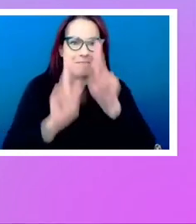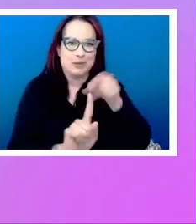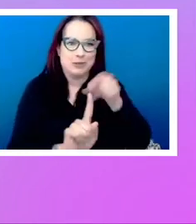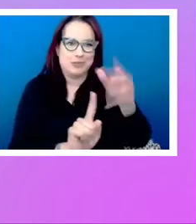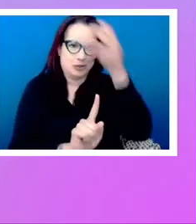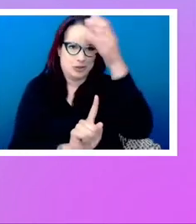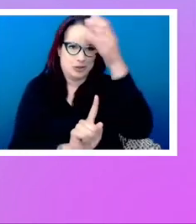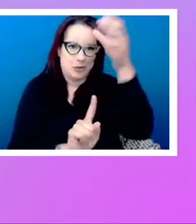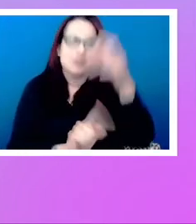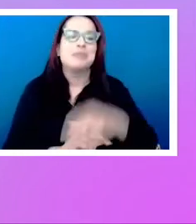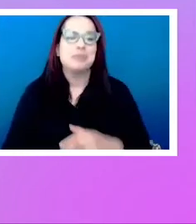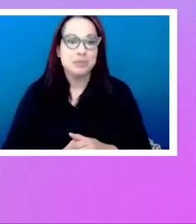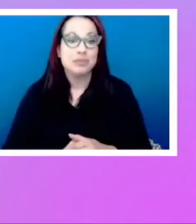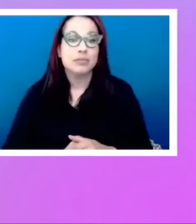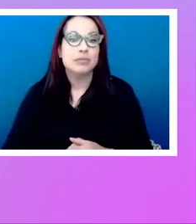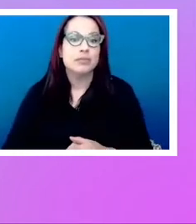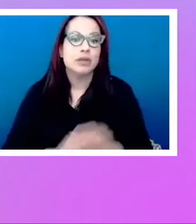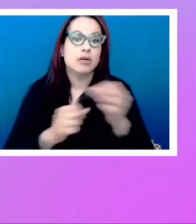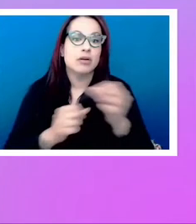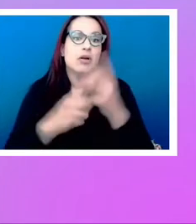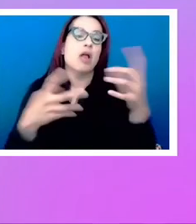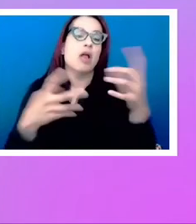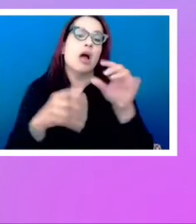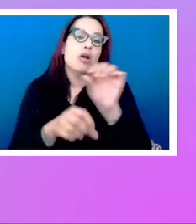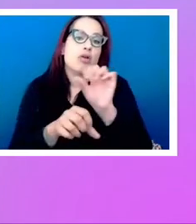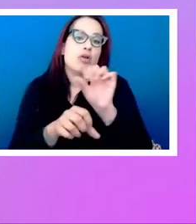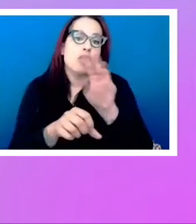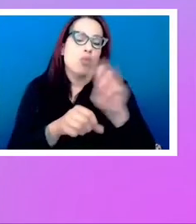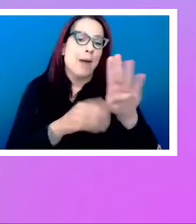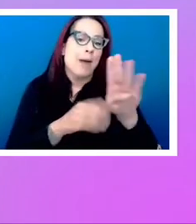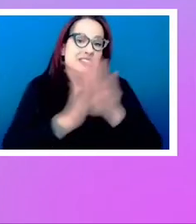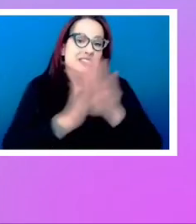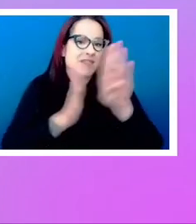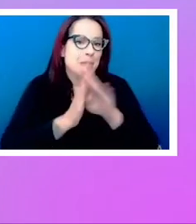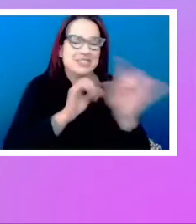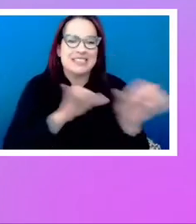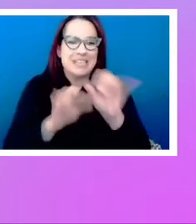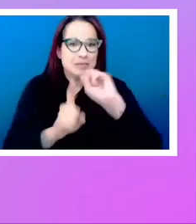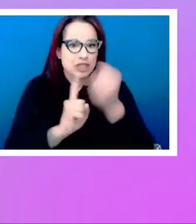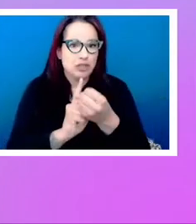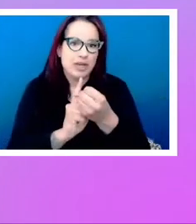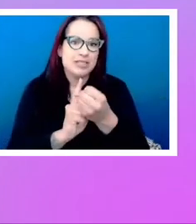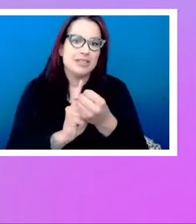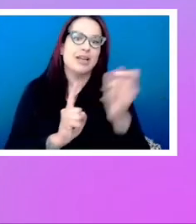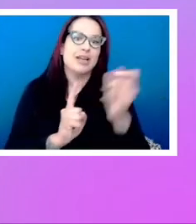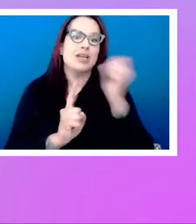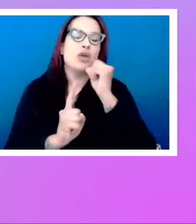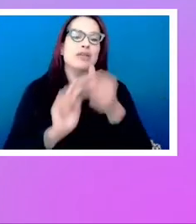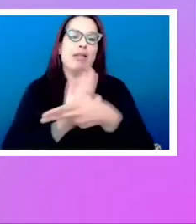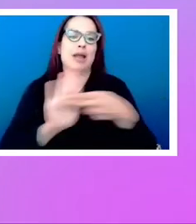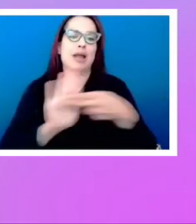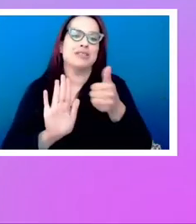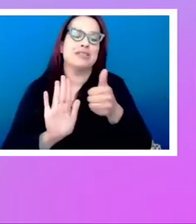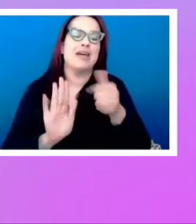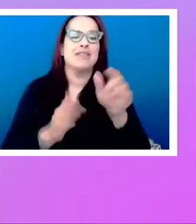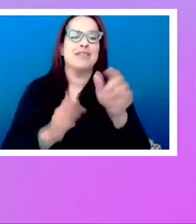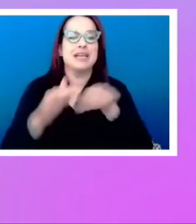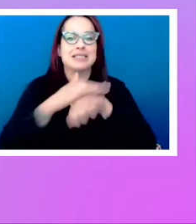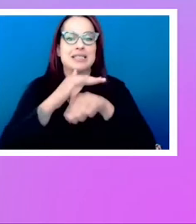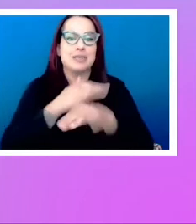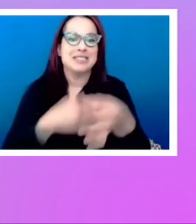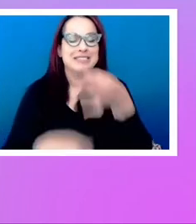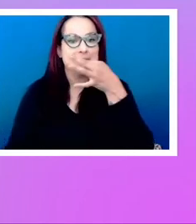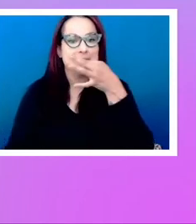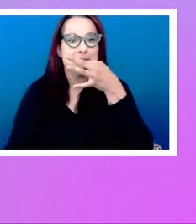So I think that a lot of web developers are probably in that same situation. You wouldn't call yourself an accessibility expert, but the fact that you've turned up at an